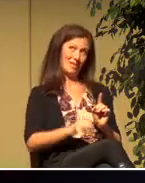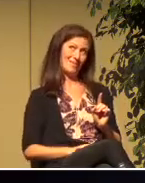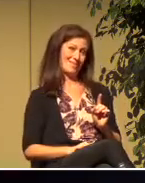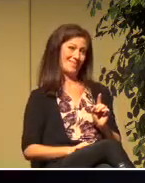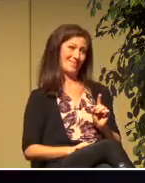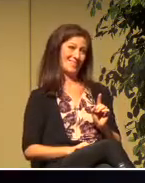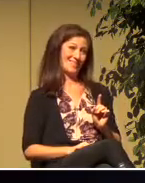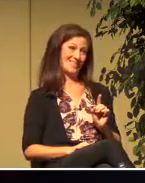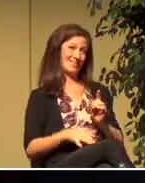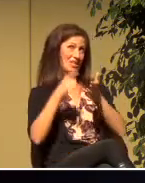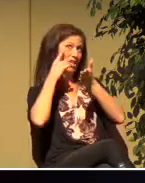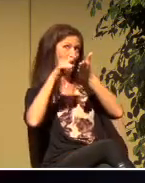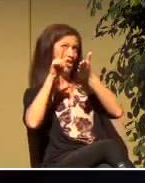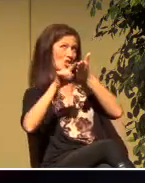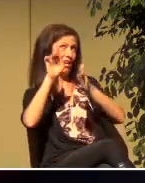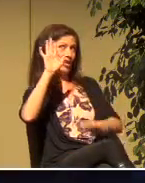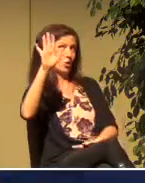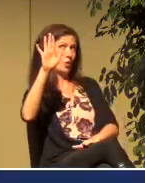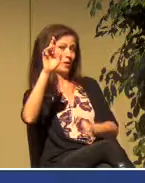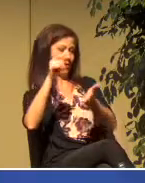you better check your notes.